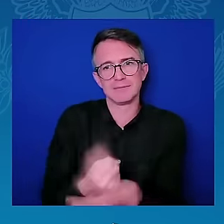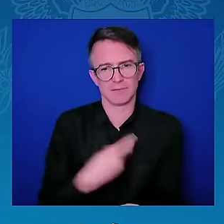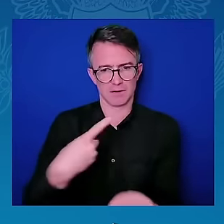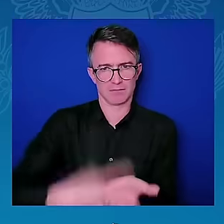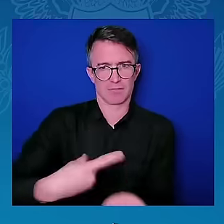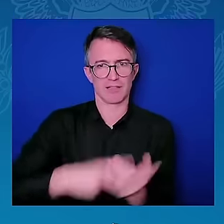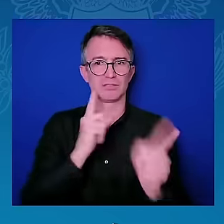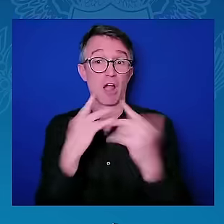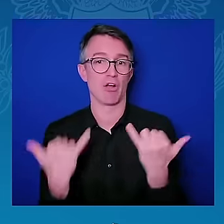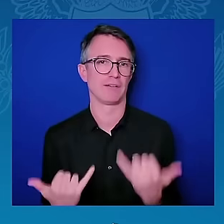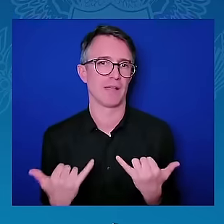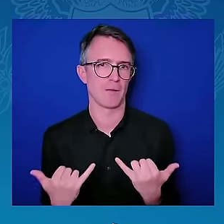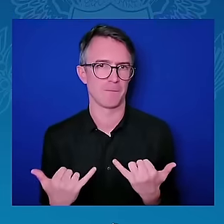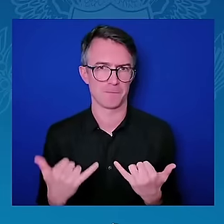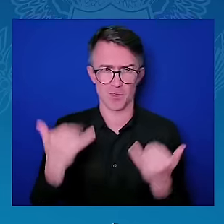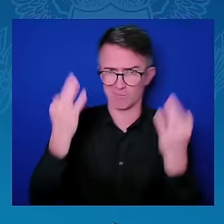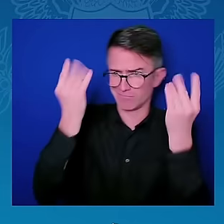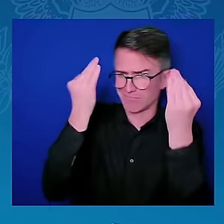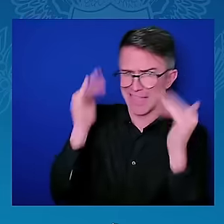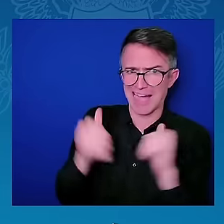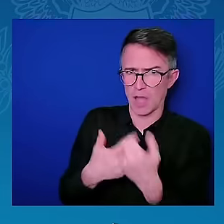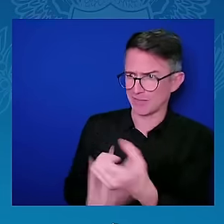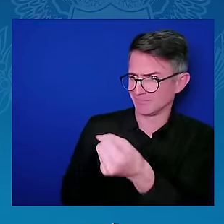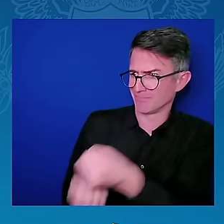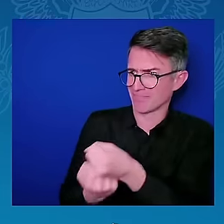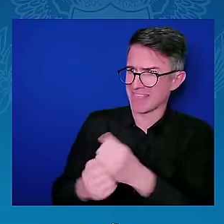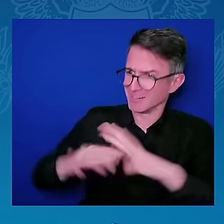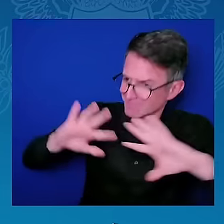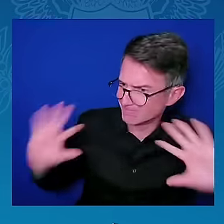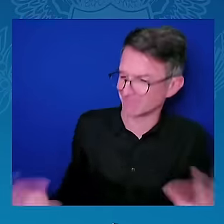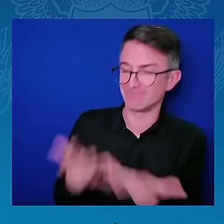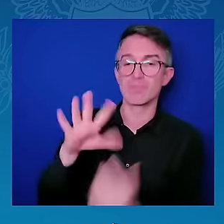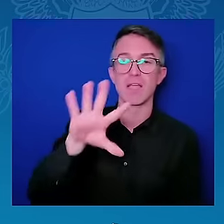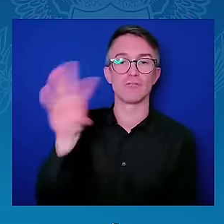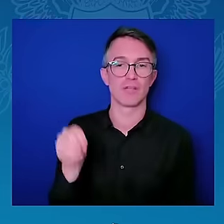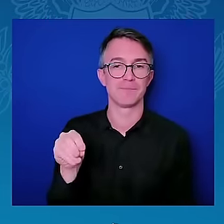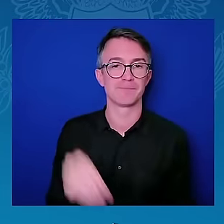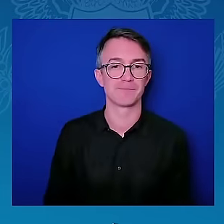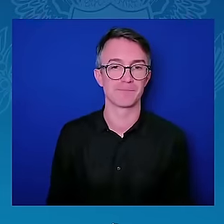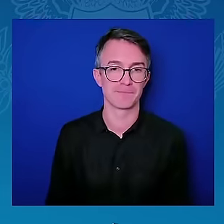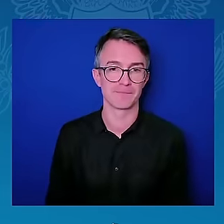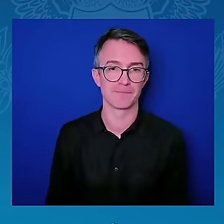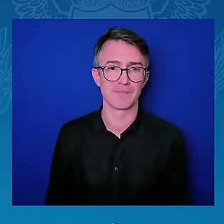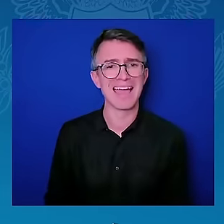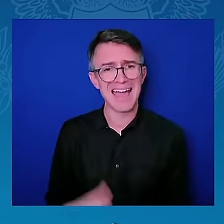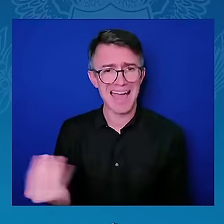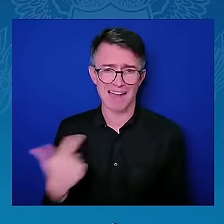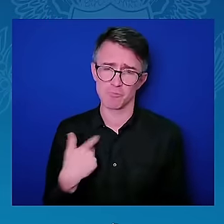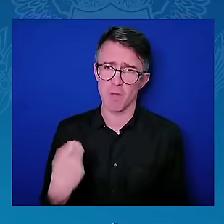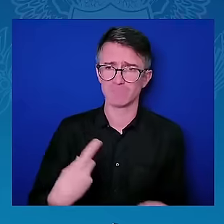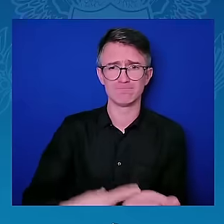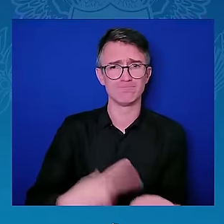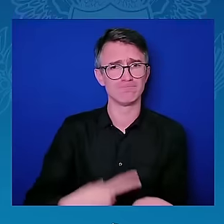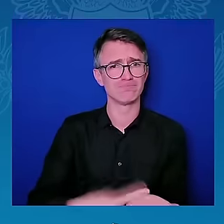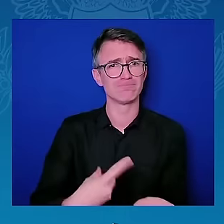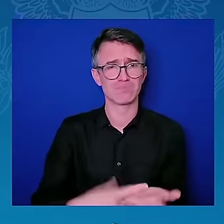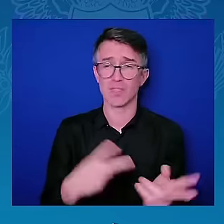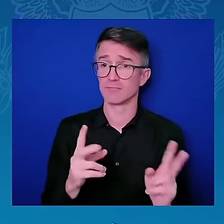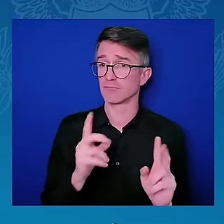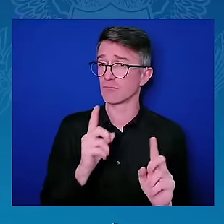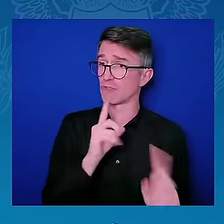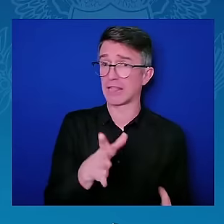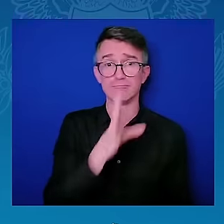I also think, and I'll speak very candidly here, that we have to revisit and and revise